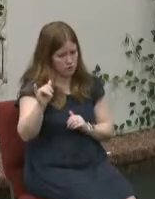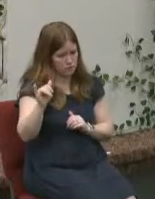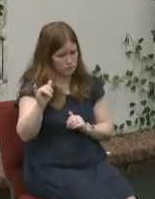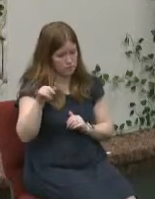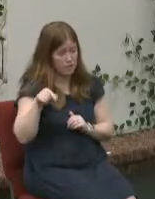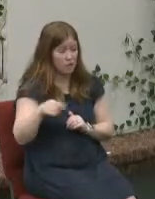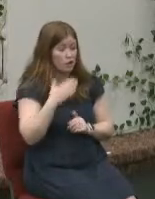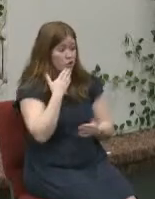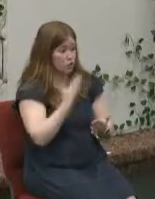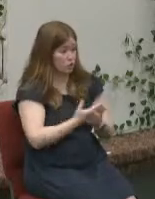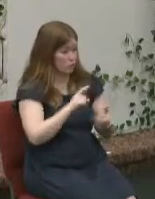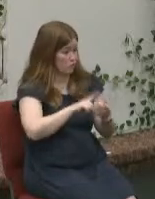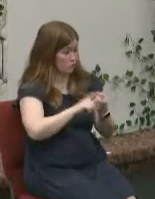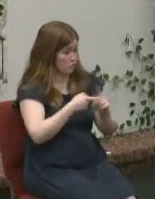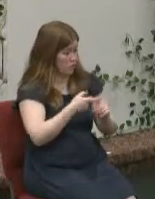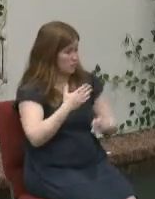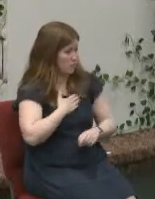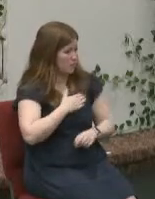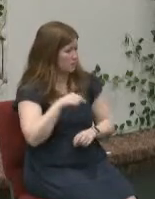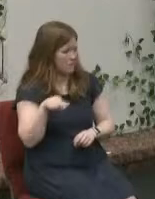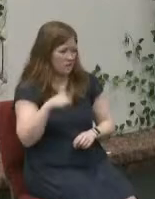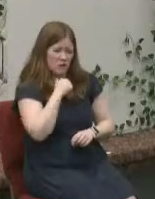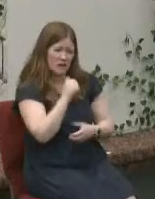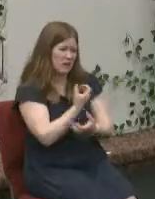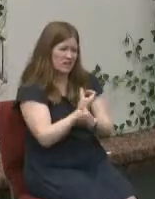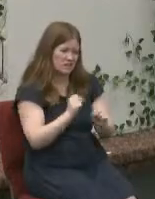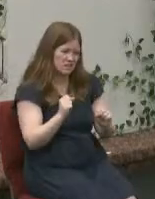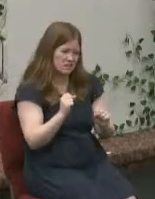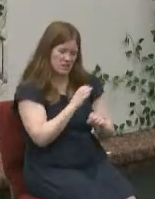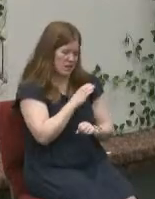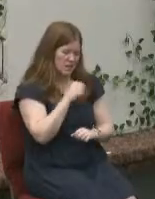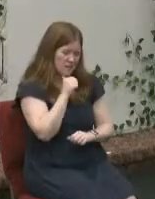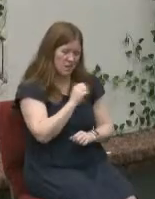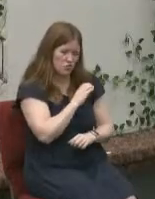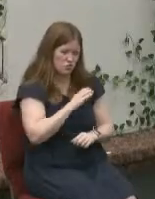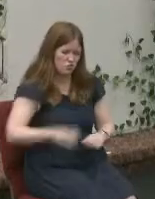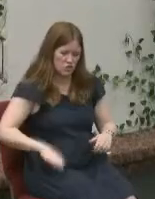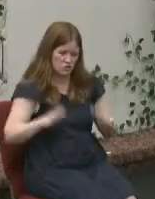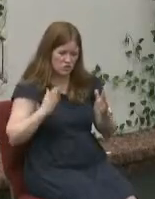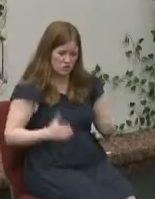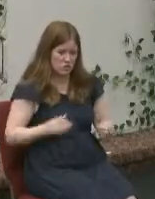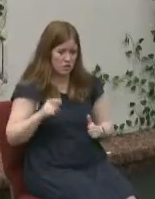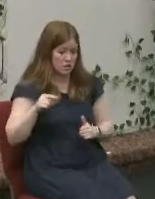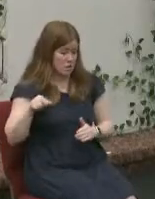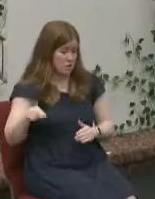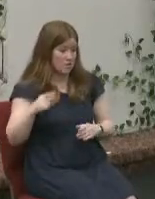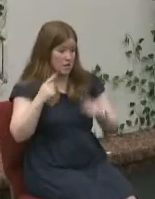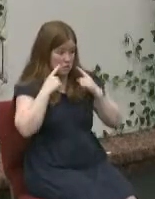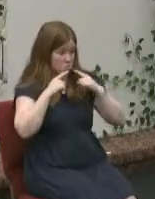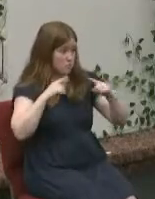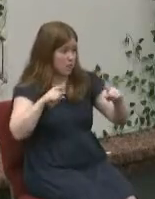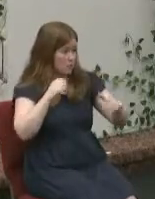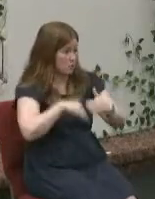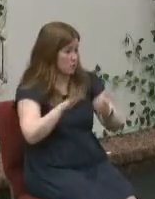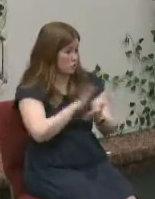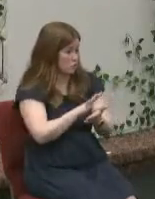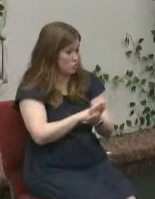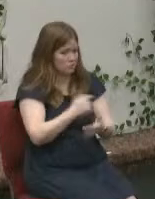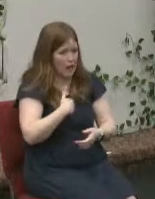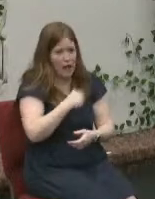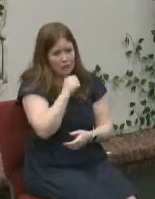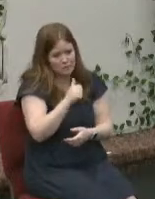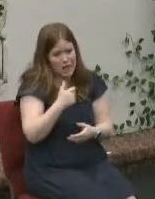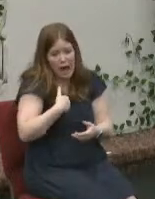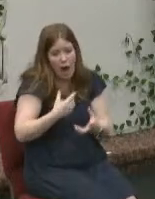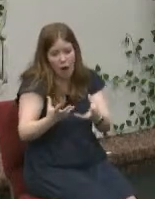they were good friends of mine they weren't believers i went to public school they were very popular i wasn't so i like to hang around